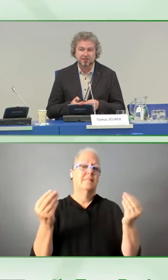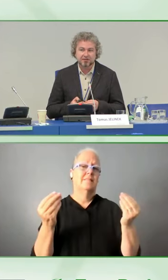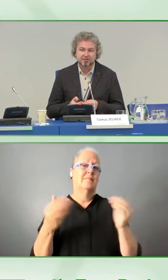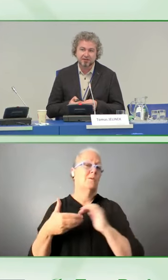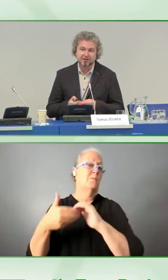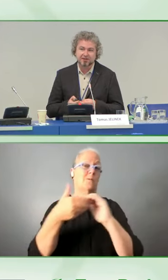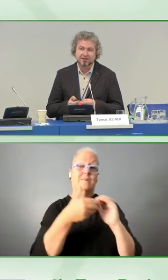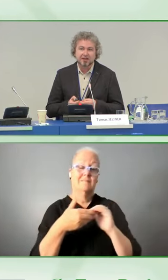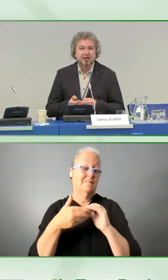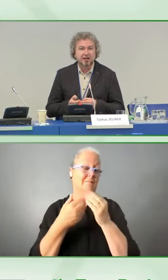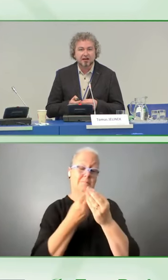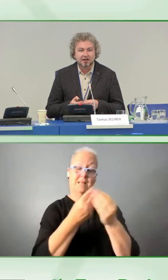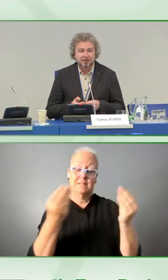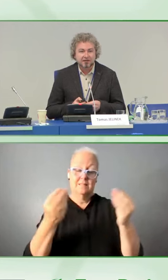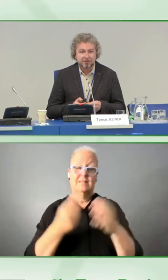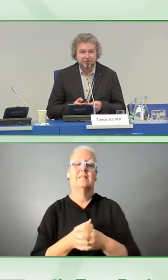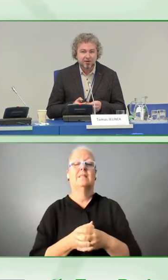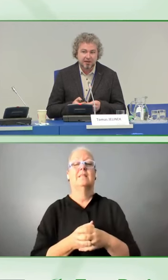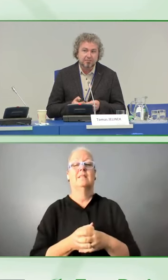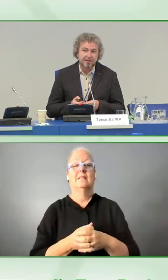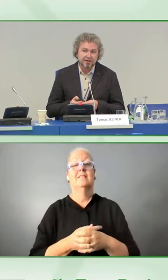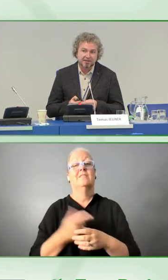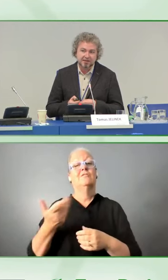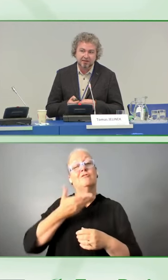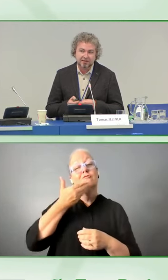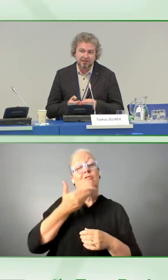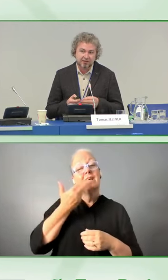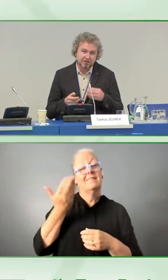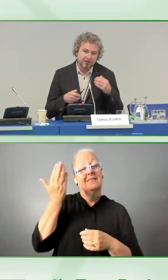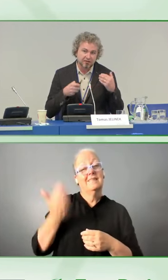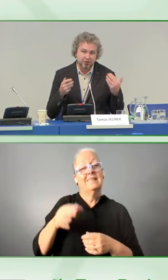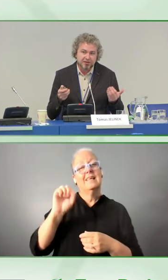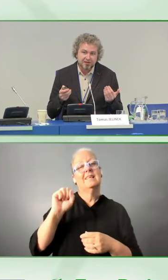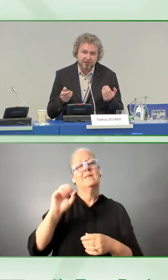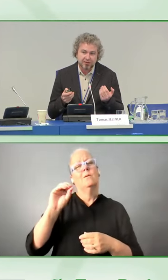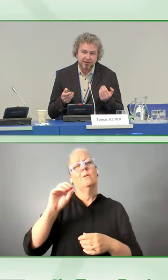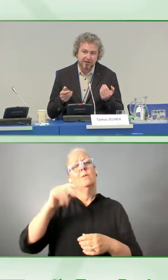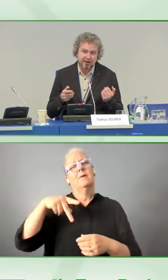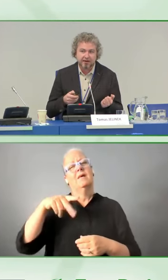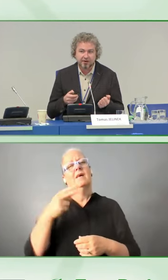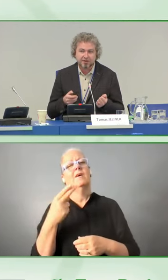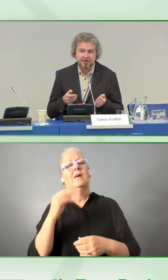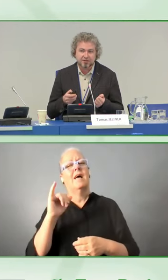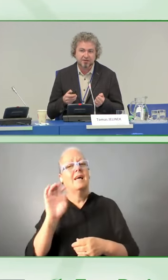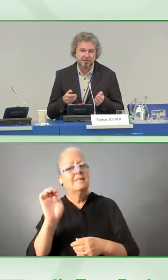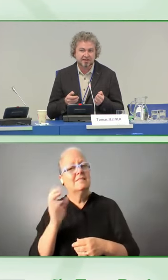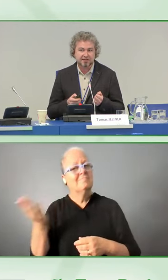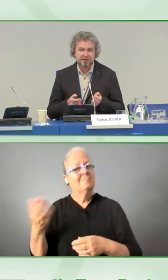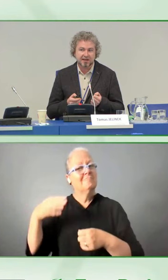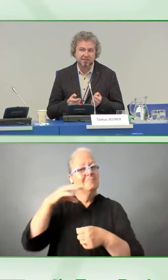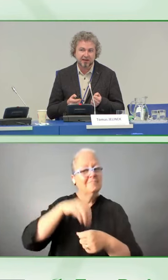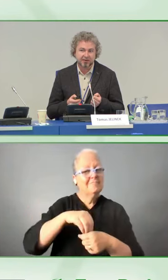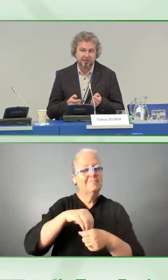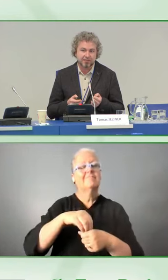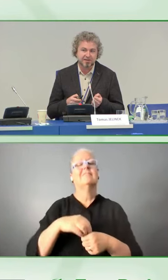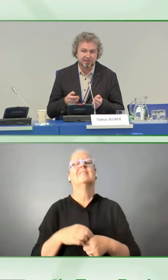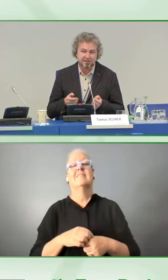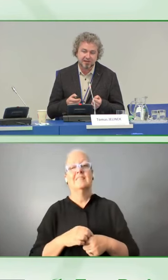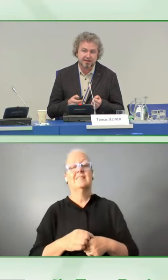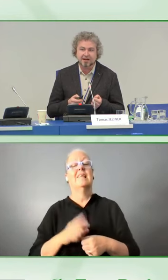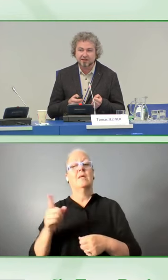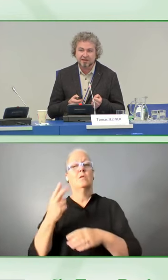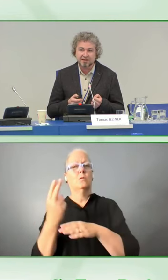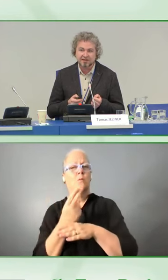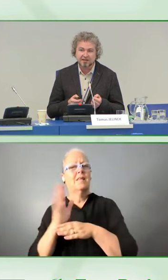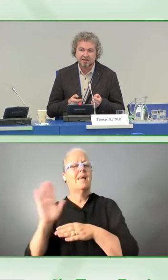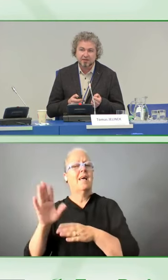with visually impaired users who really like our application and they became our ambassadors